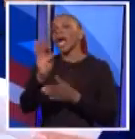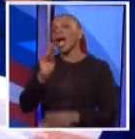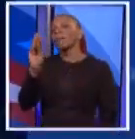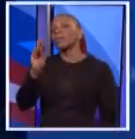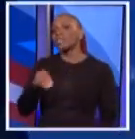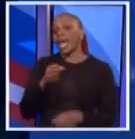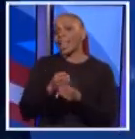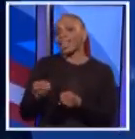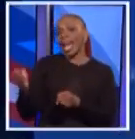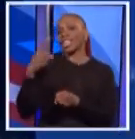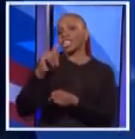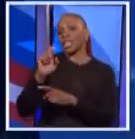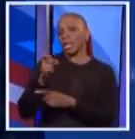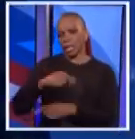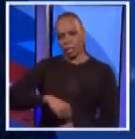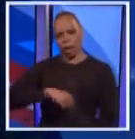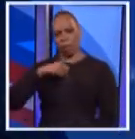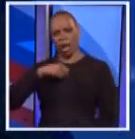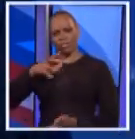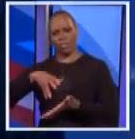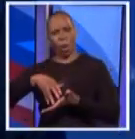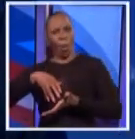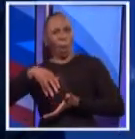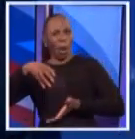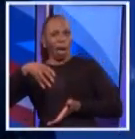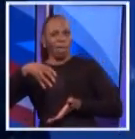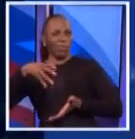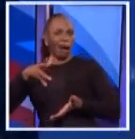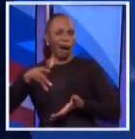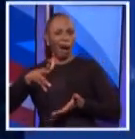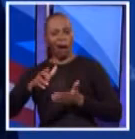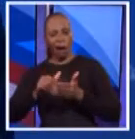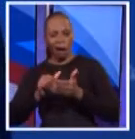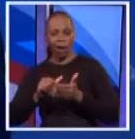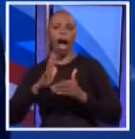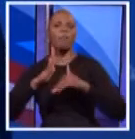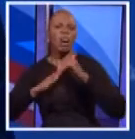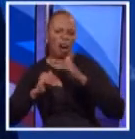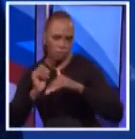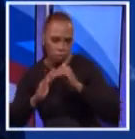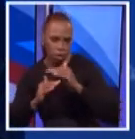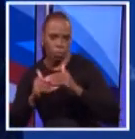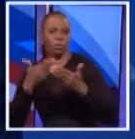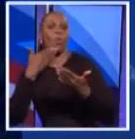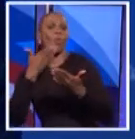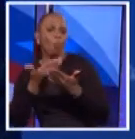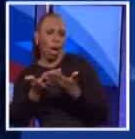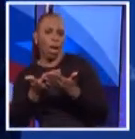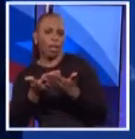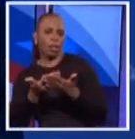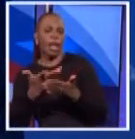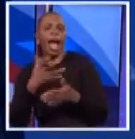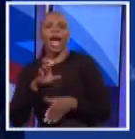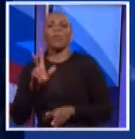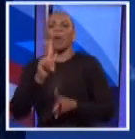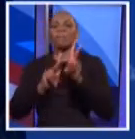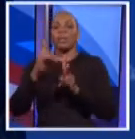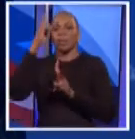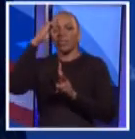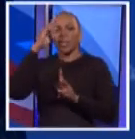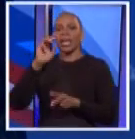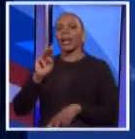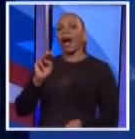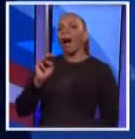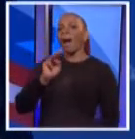taxes. I'm proud to do it. So wealthy is a slightly elastic term. Yes, I'm very comfortable. I do very well. I don't want anybody to think of Mike Bloomberg.